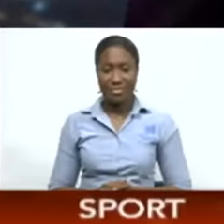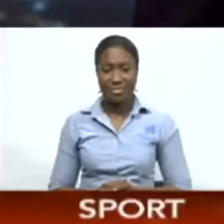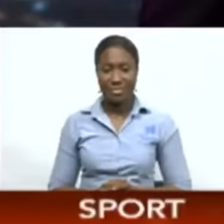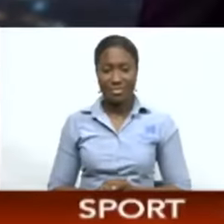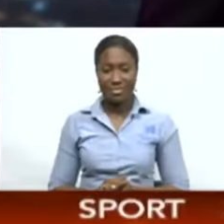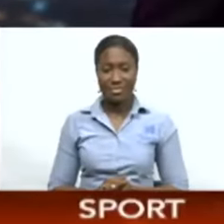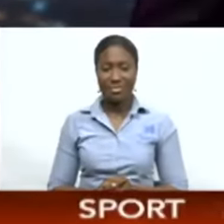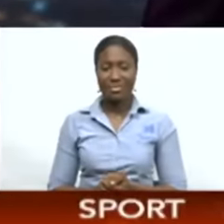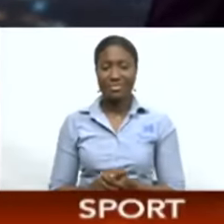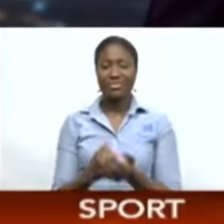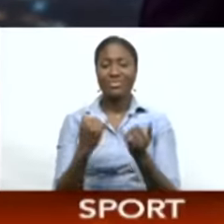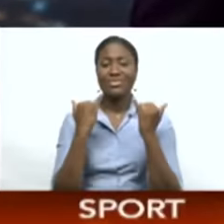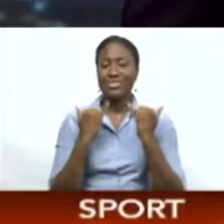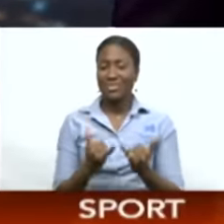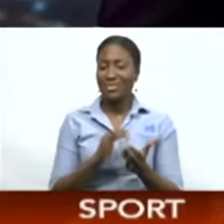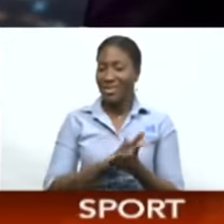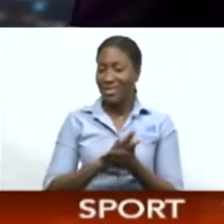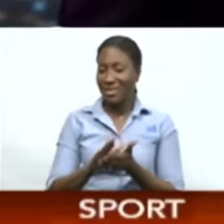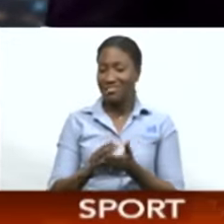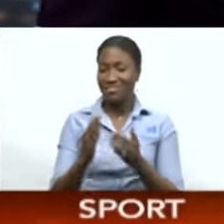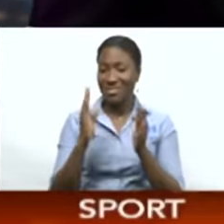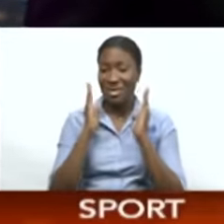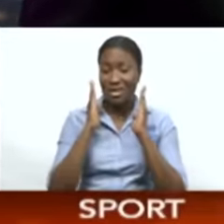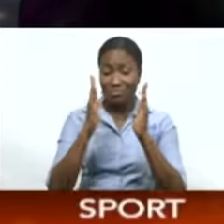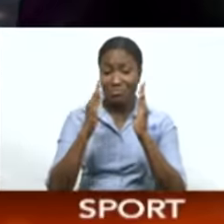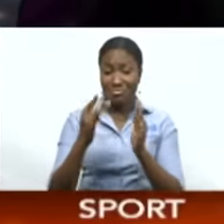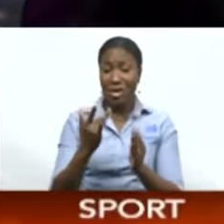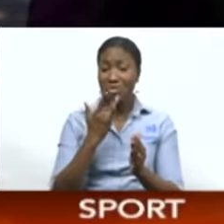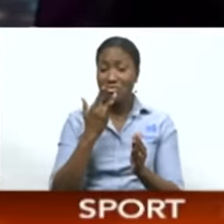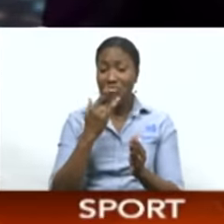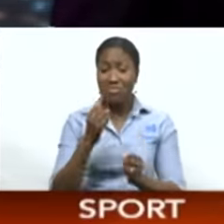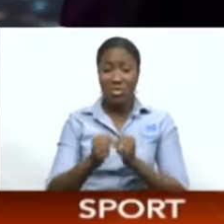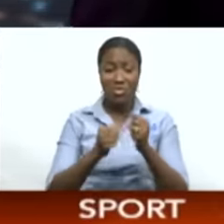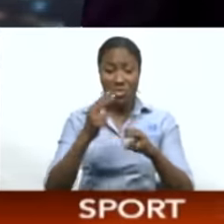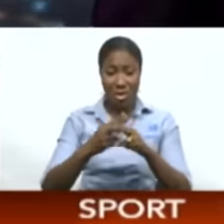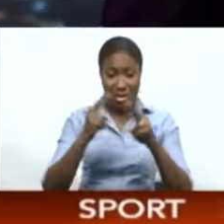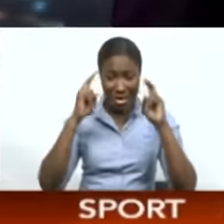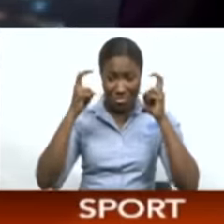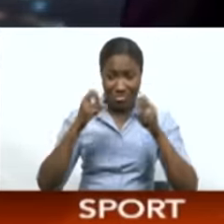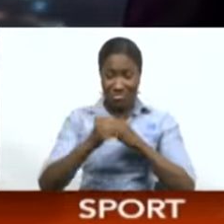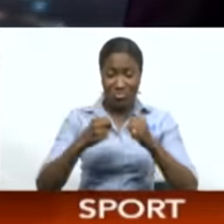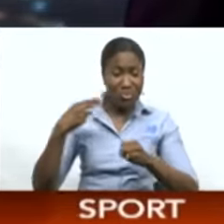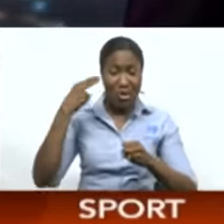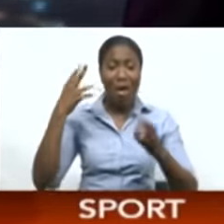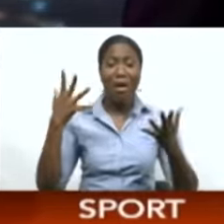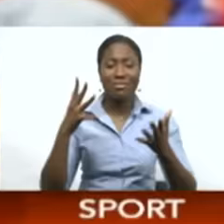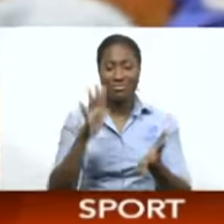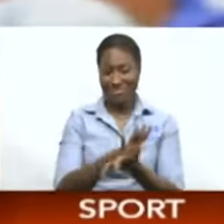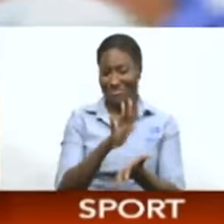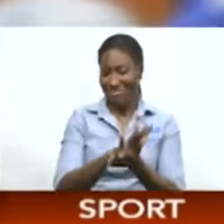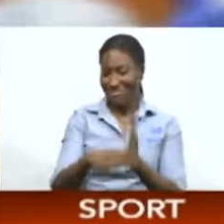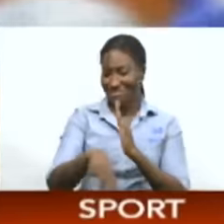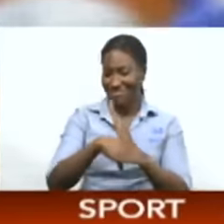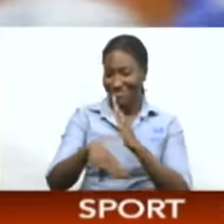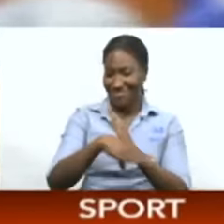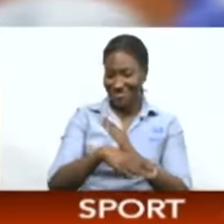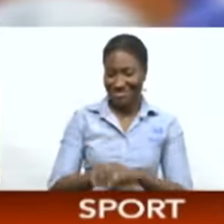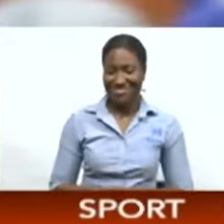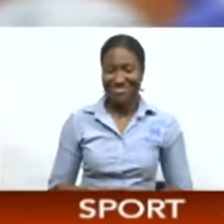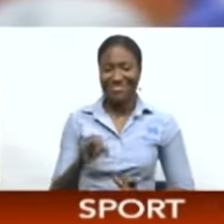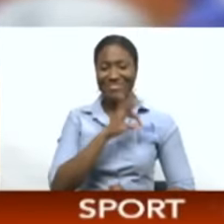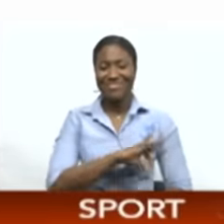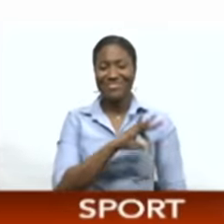And that moves us nicely into tonight's Sport High. It is a solo effort from Schoolboy Football. Enjoy. Sport High,